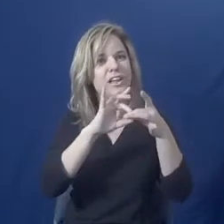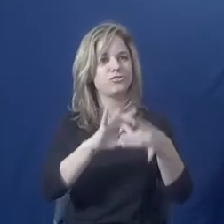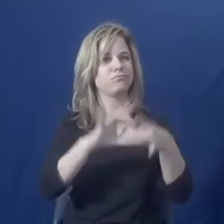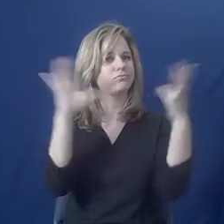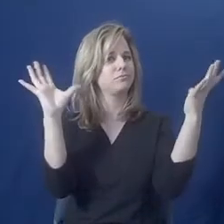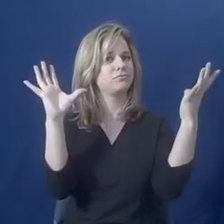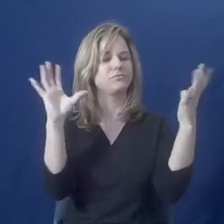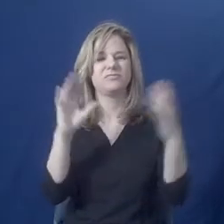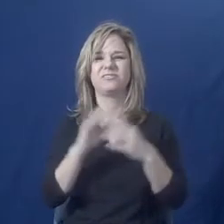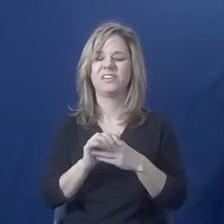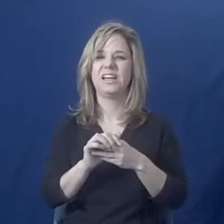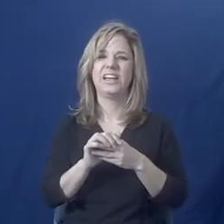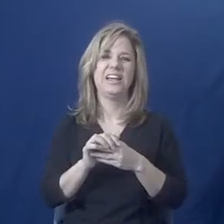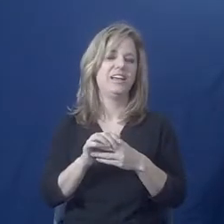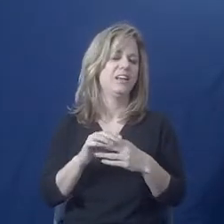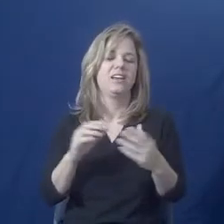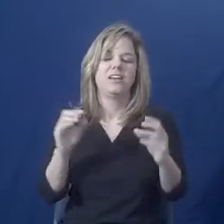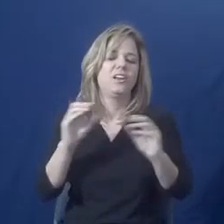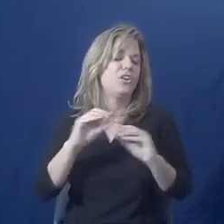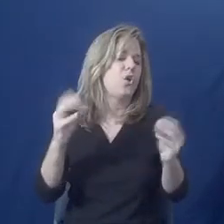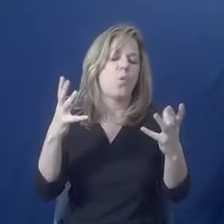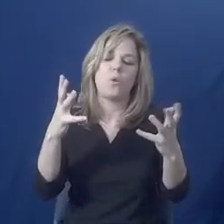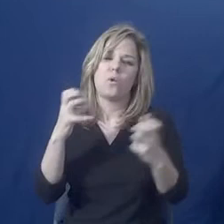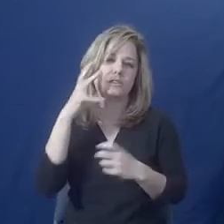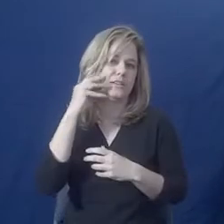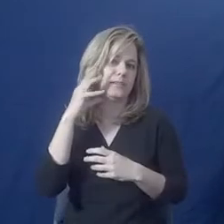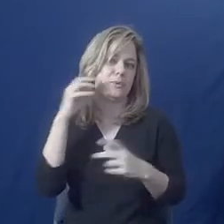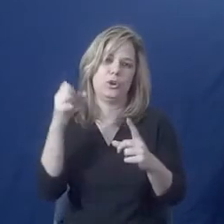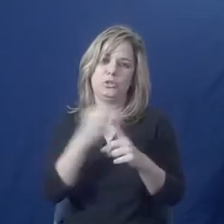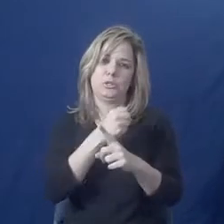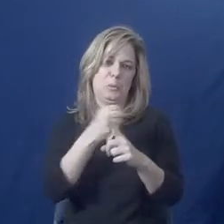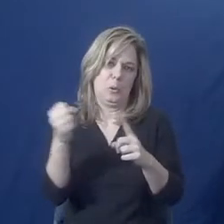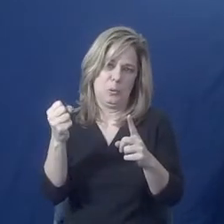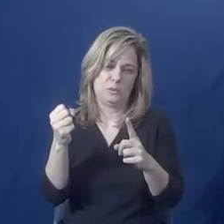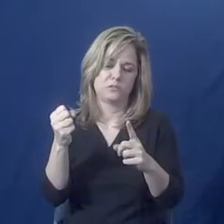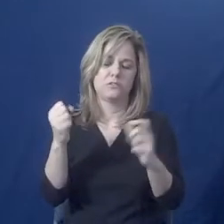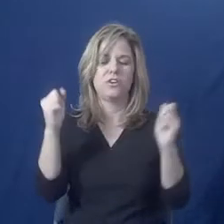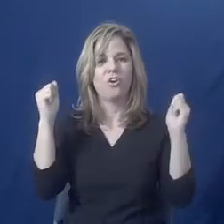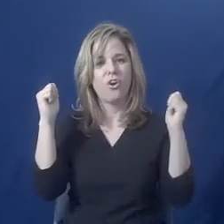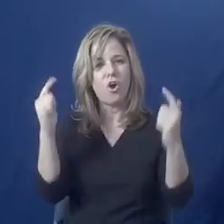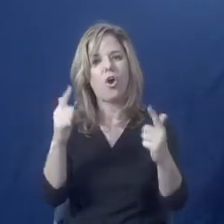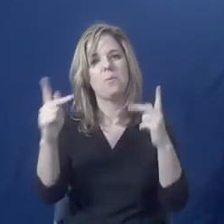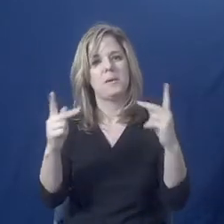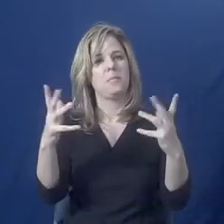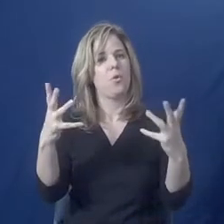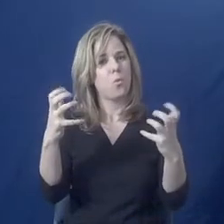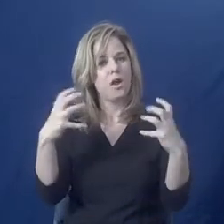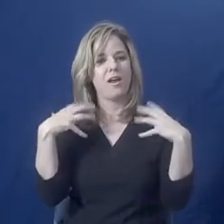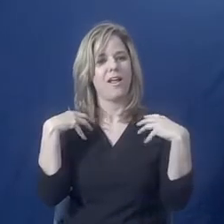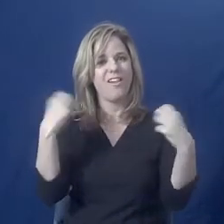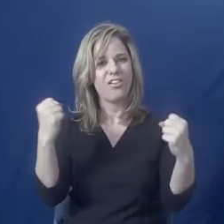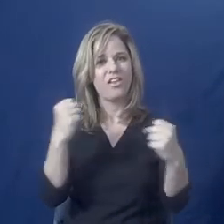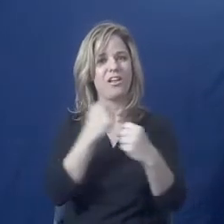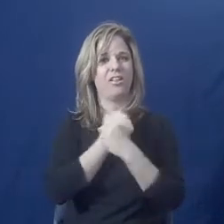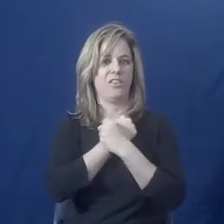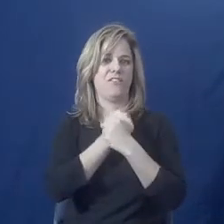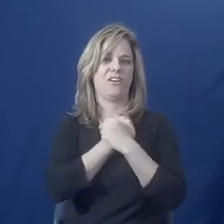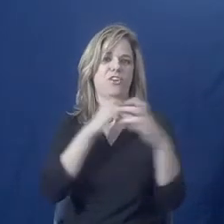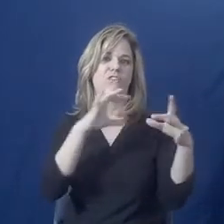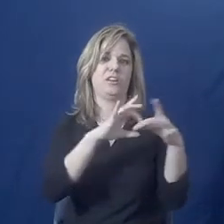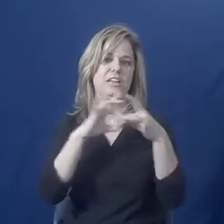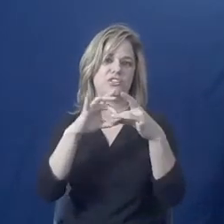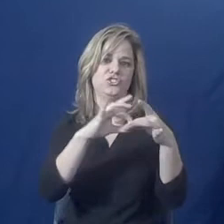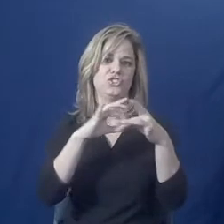no one wants to be in an abusive relationship. Everybody wants a healthy, loving relationship.